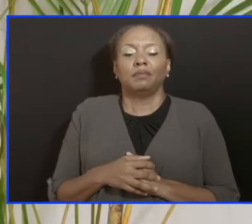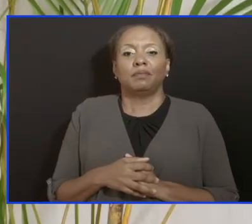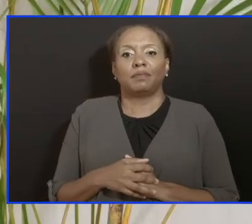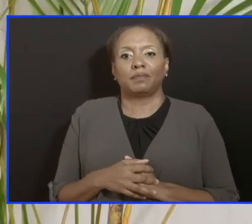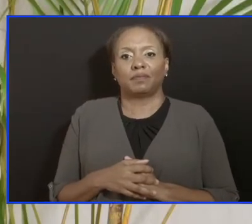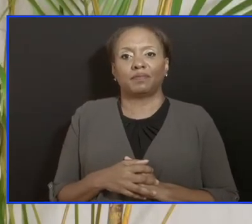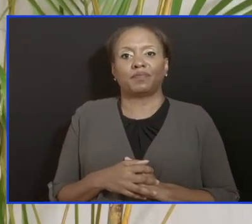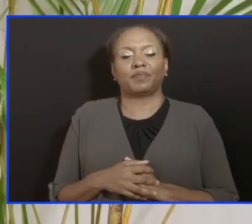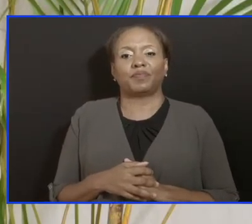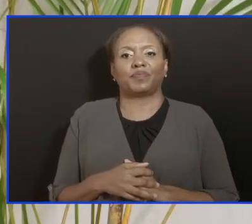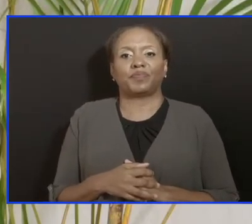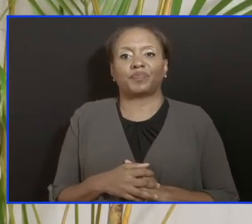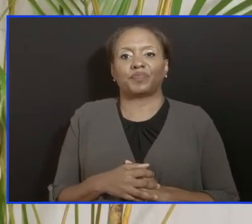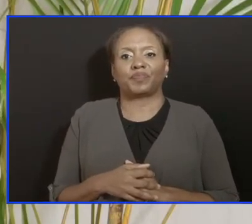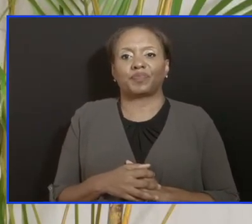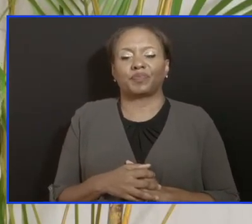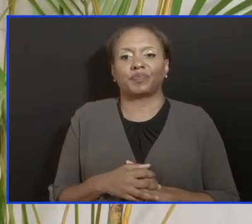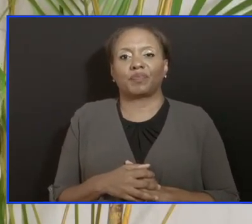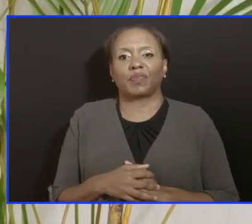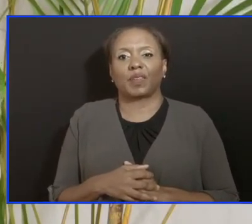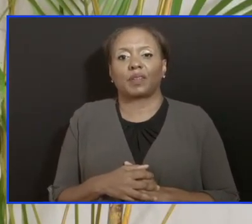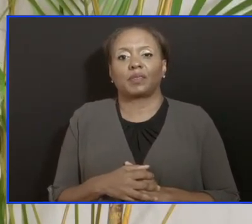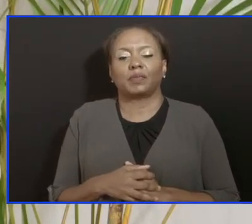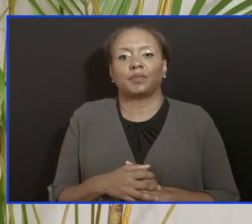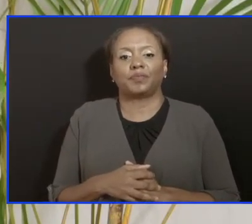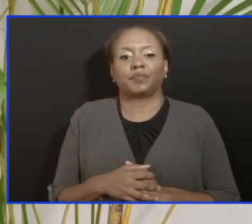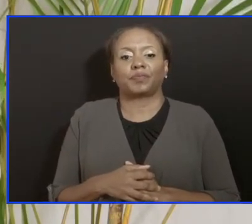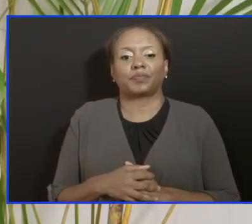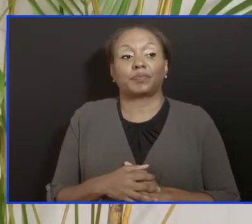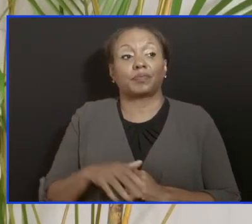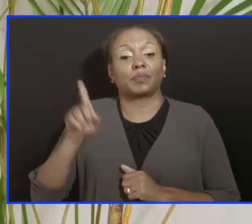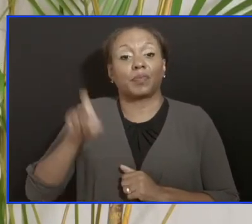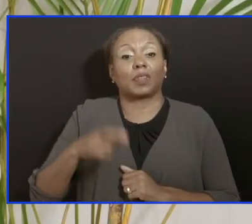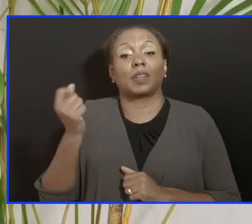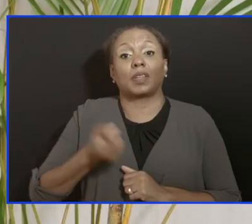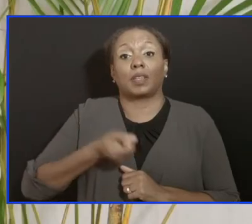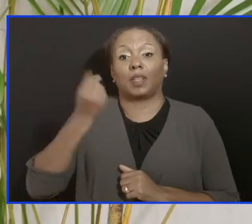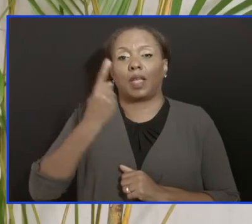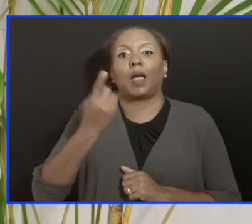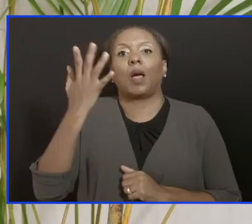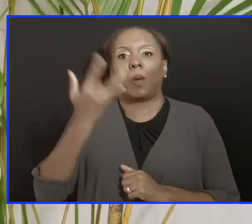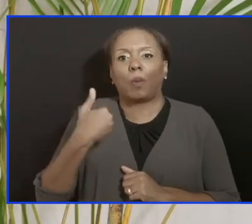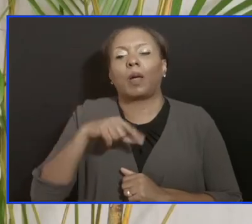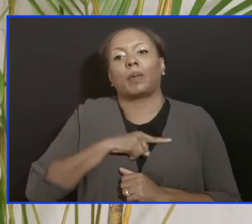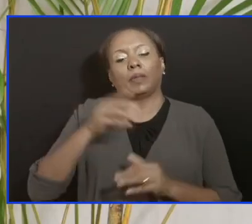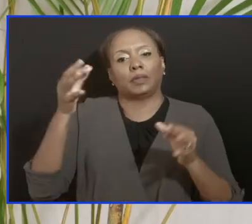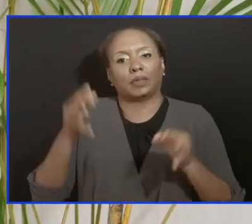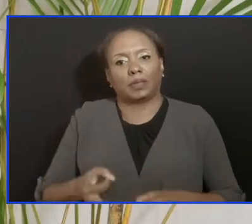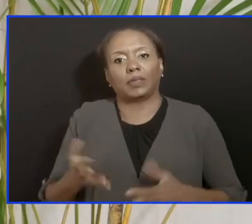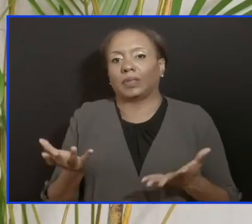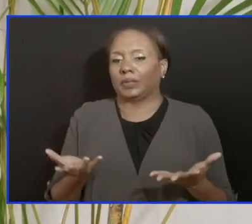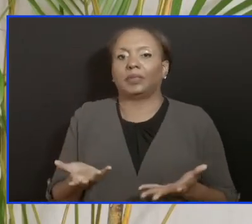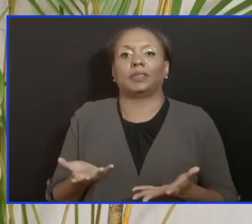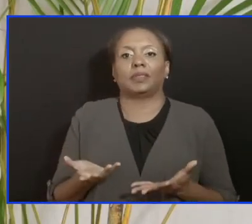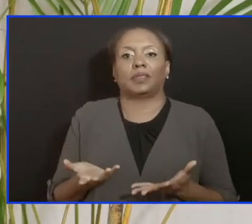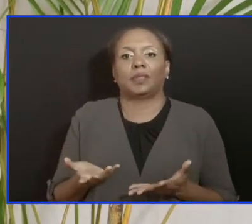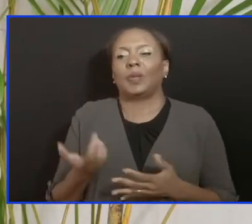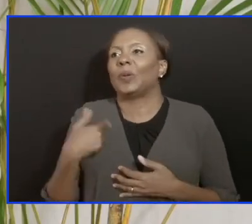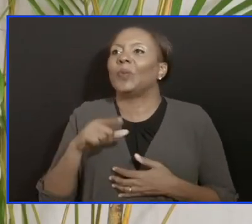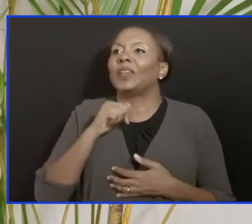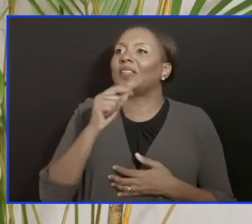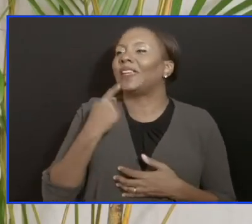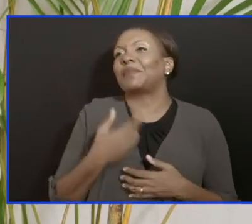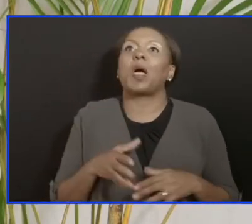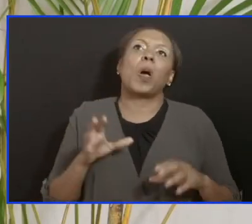that you should understand why we have taken that decision. It was nothing that we just did